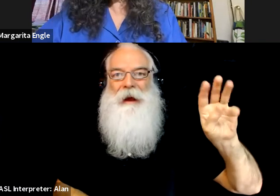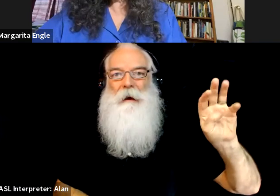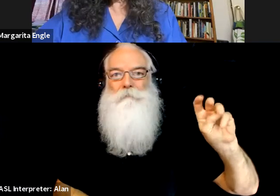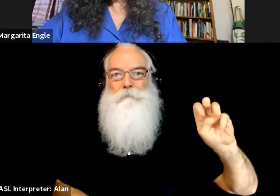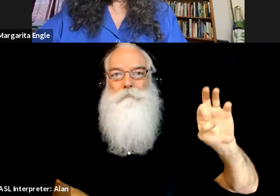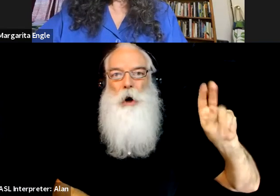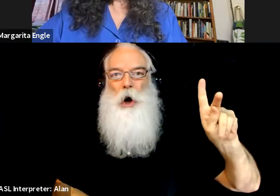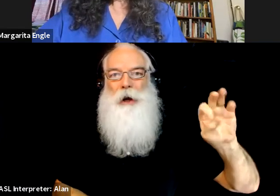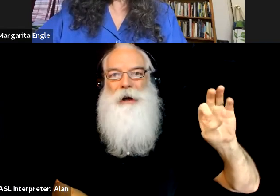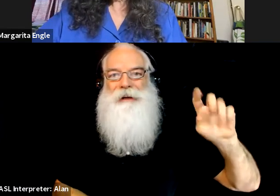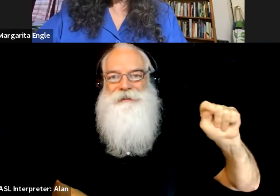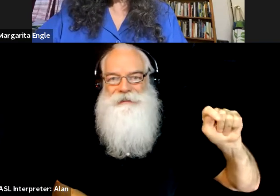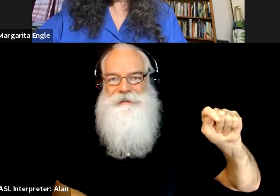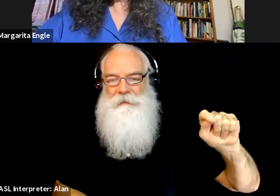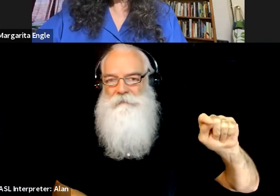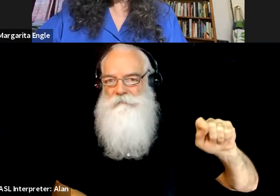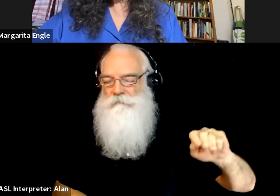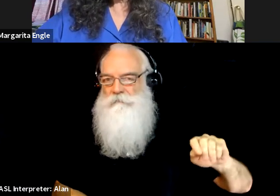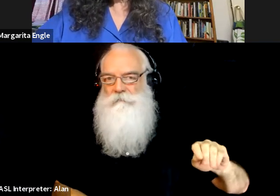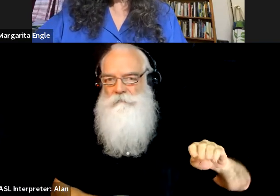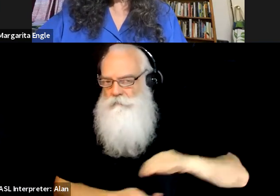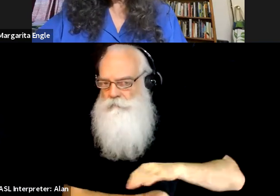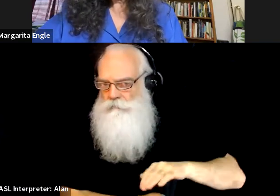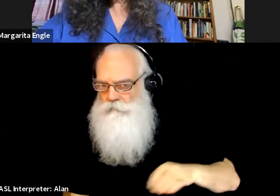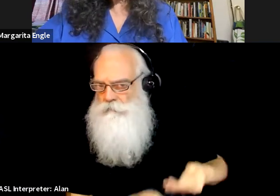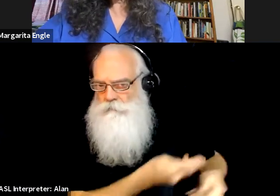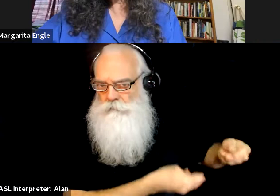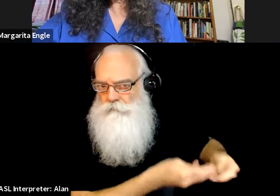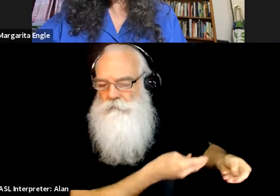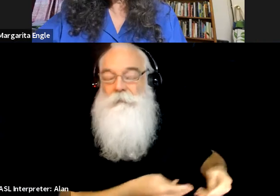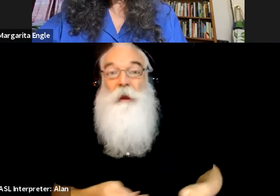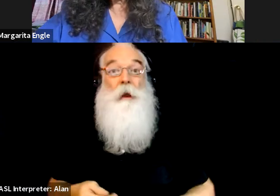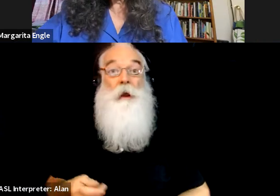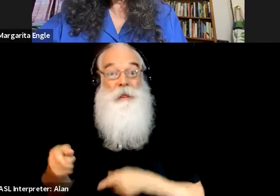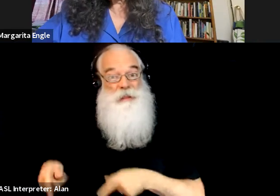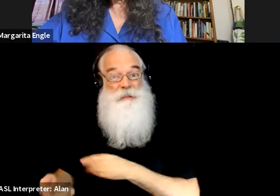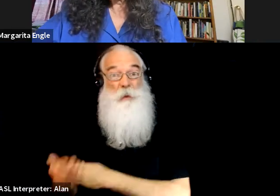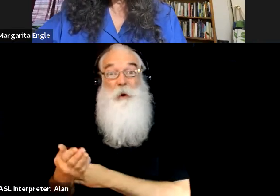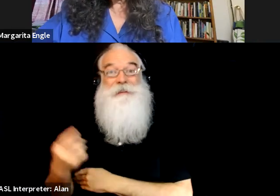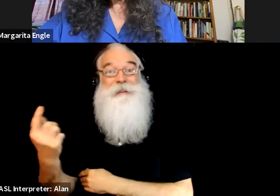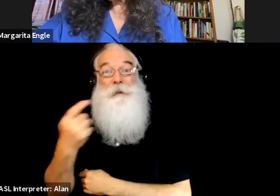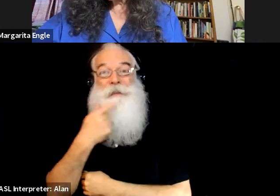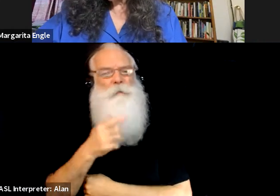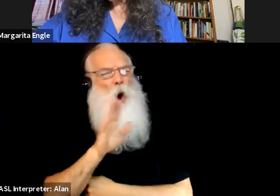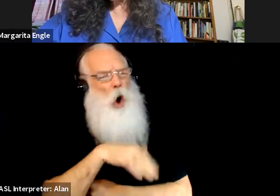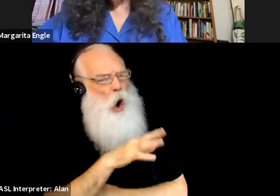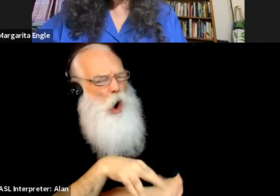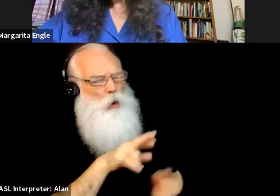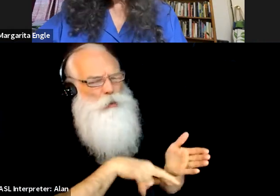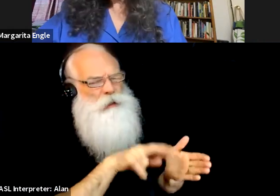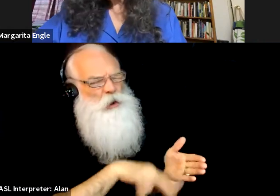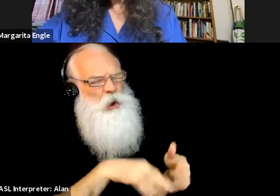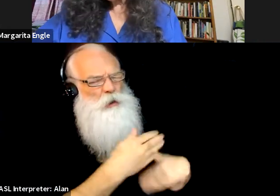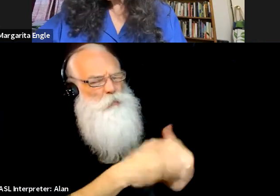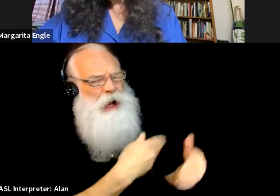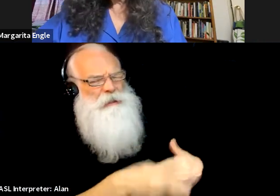morning, someone asked me, oh, the research process must have been so difficult. And